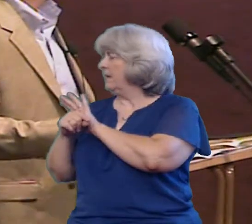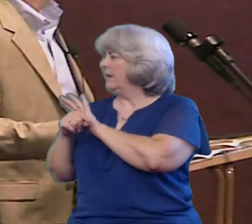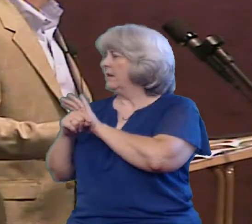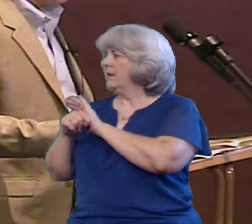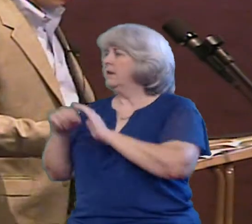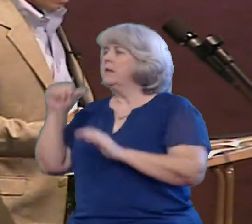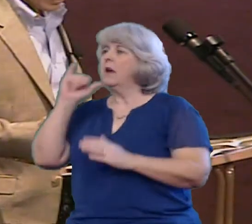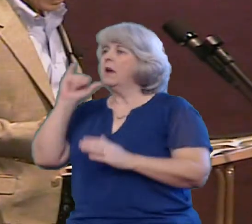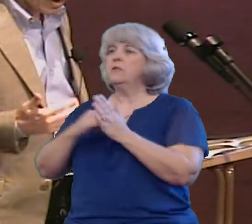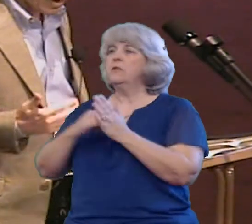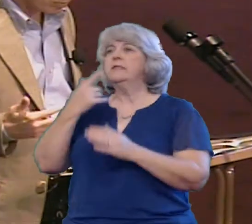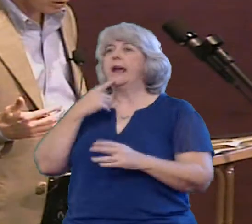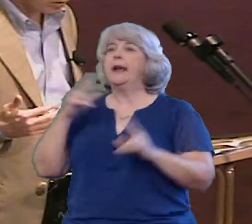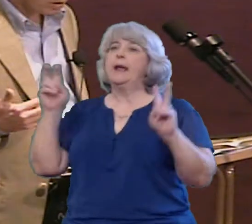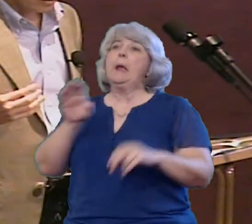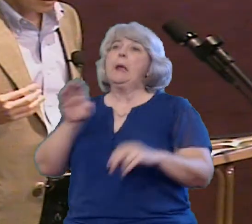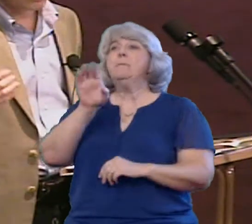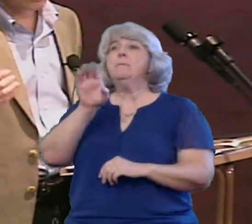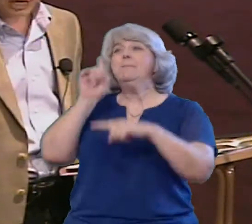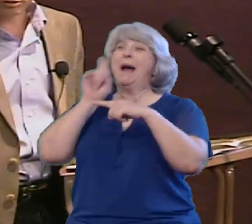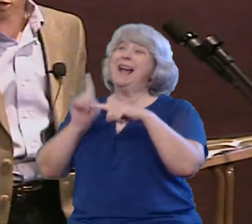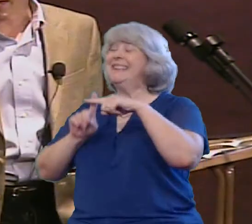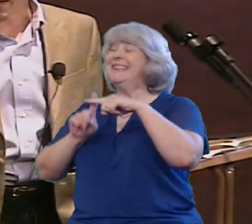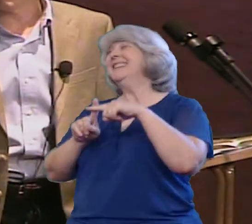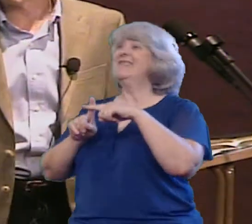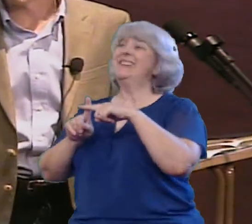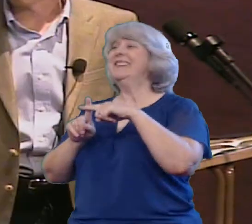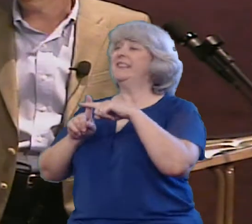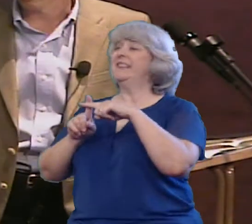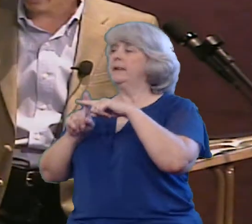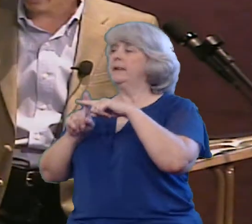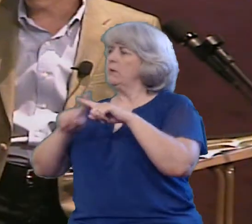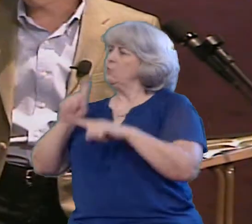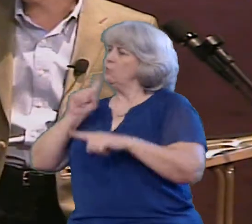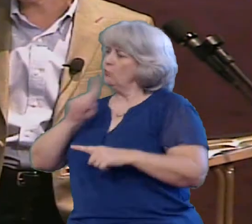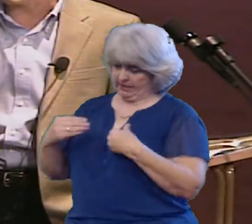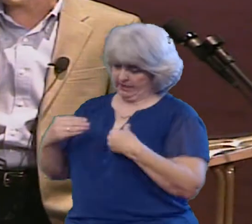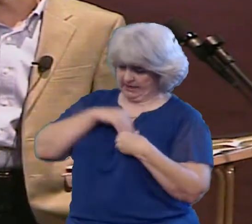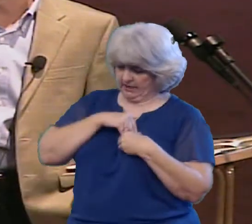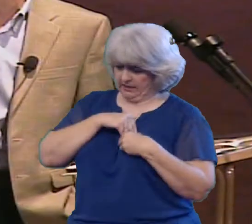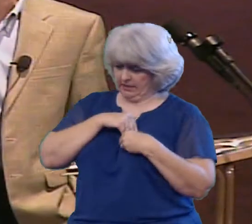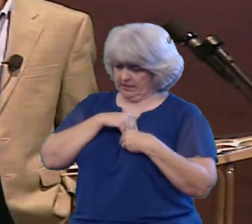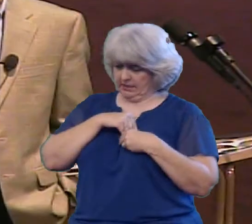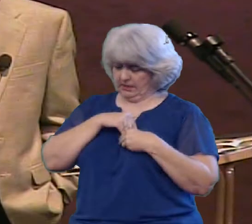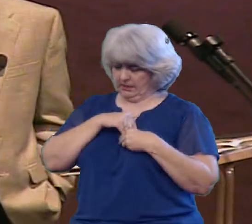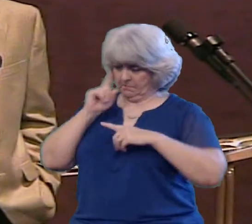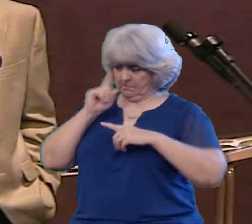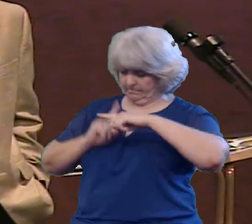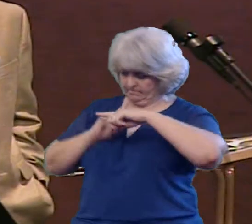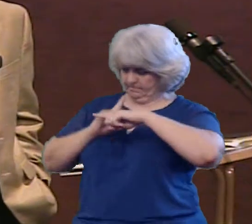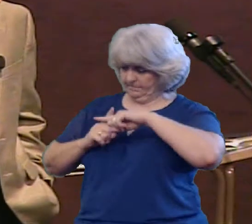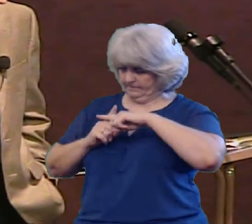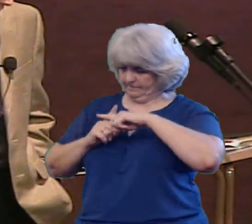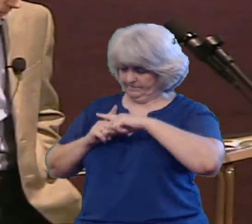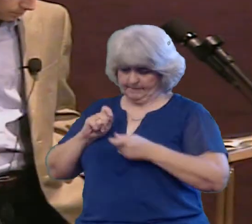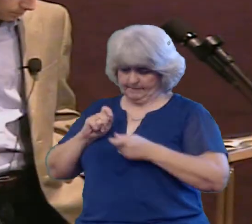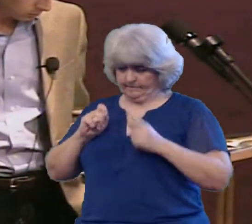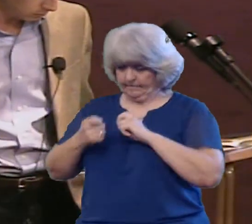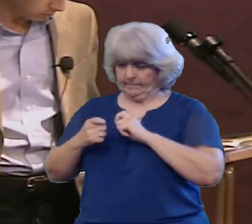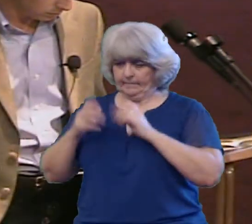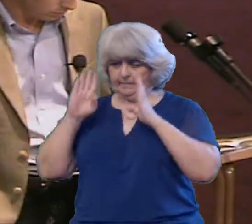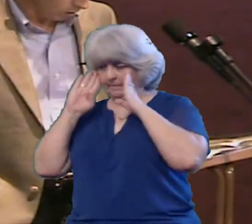we say It has to be that it changes our behavior It has to affect our lives and the way we live and we work and we play again